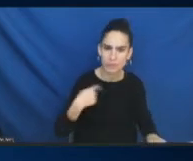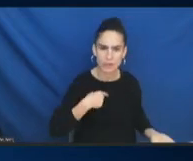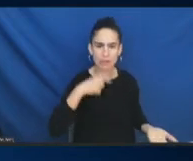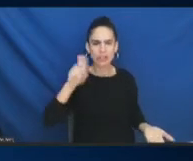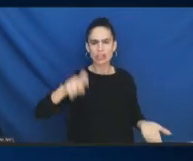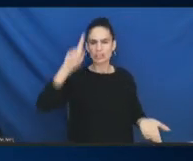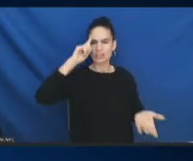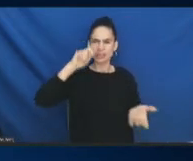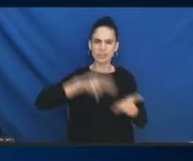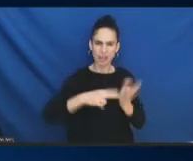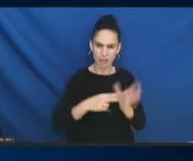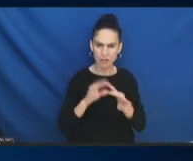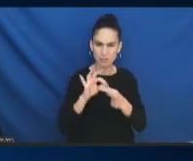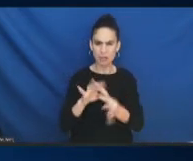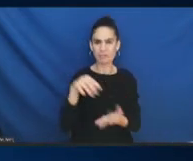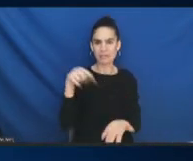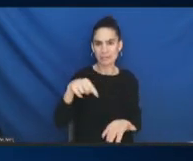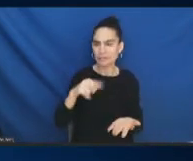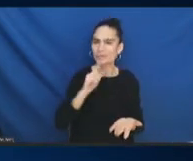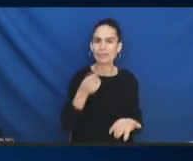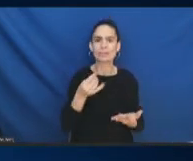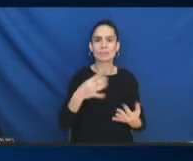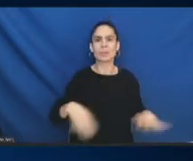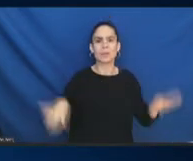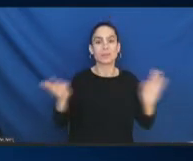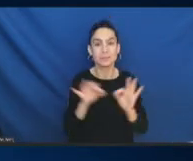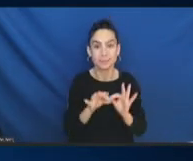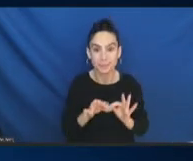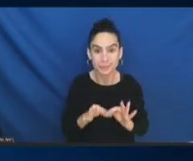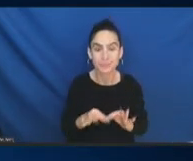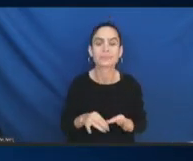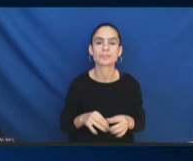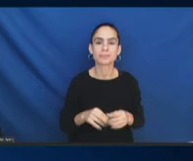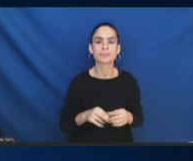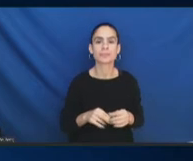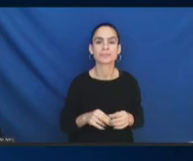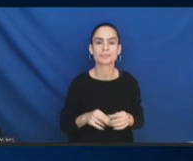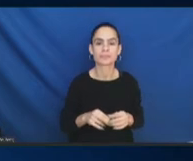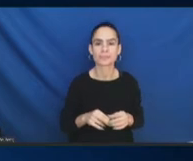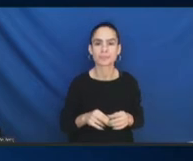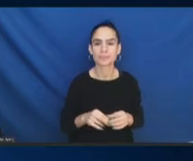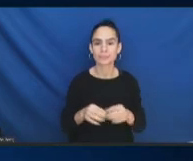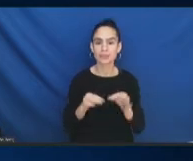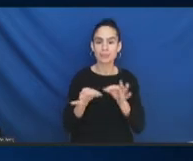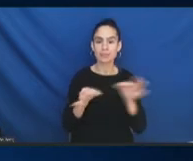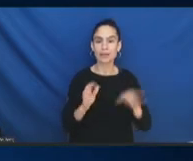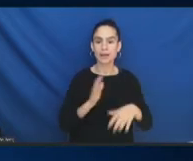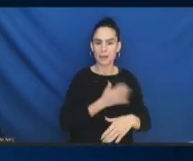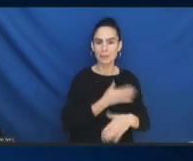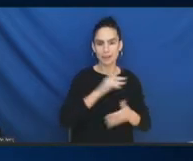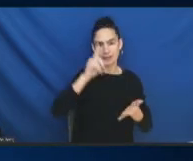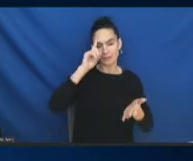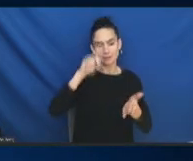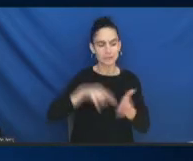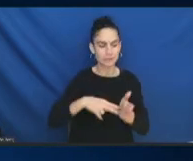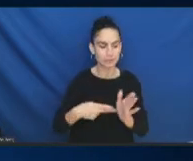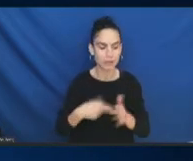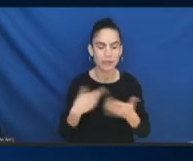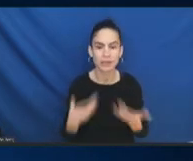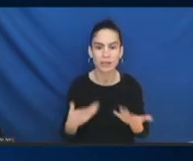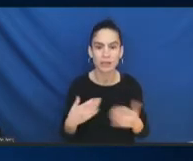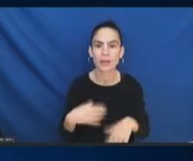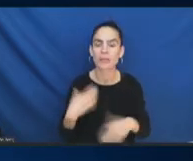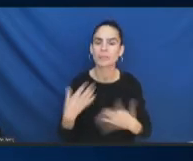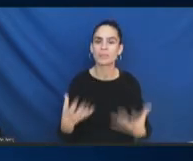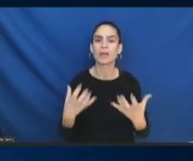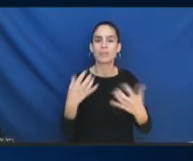it's important to state our intentionality and to make sure that we recognize when